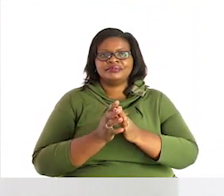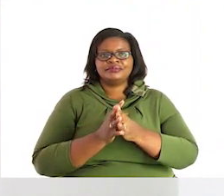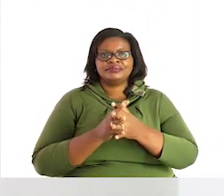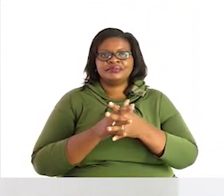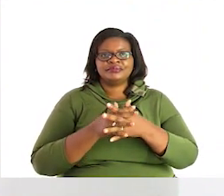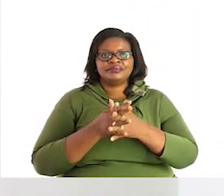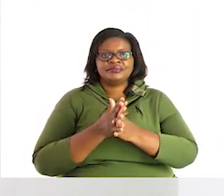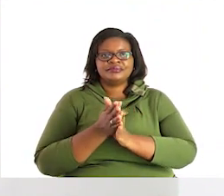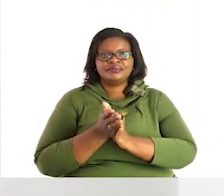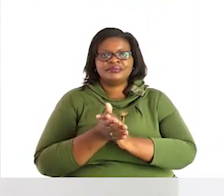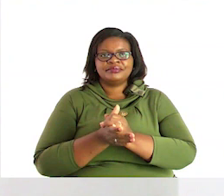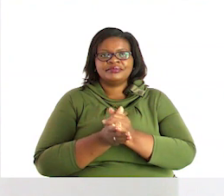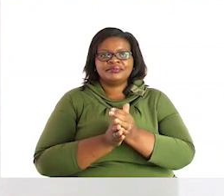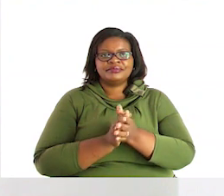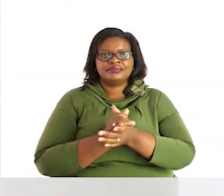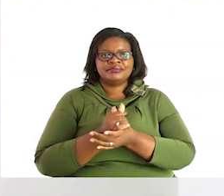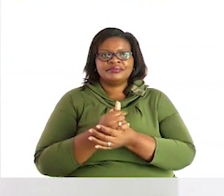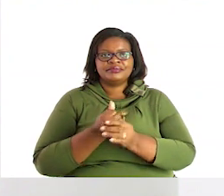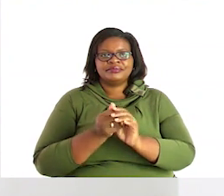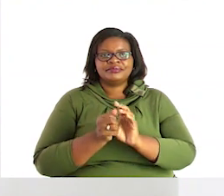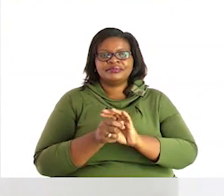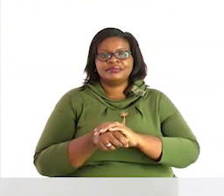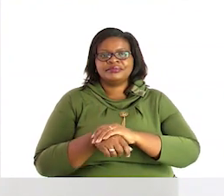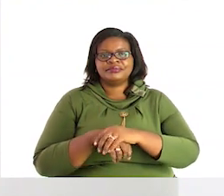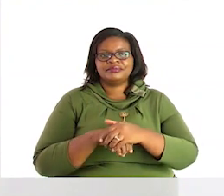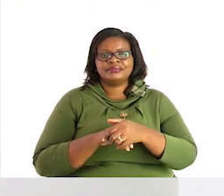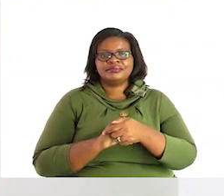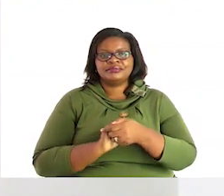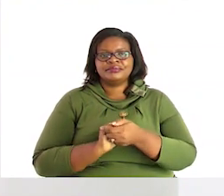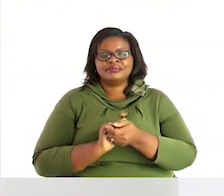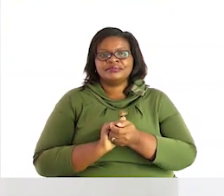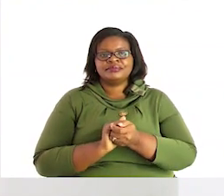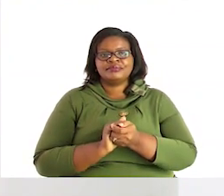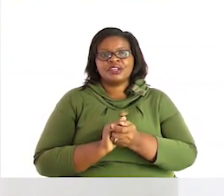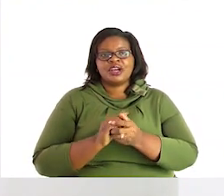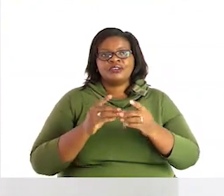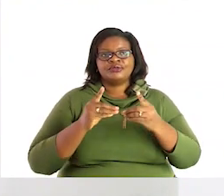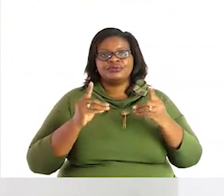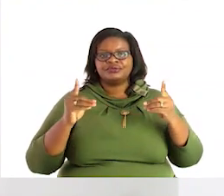When you are done, we are supposed to maintain social distance.